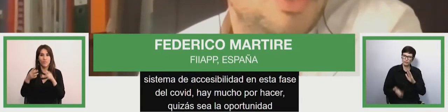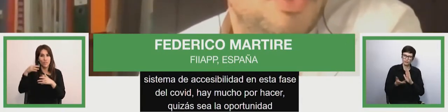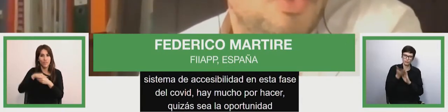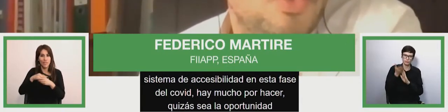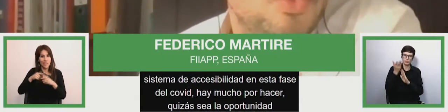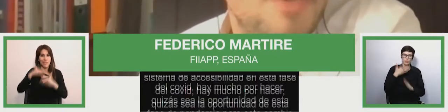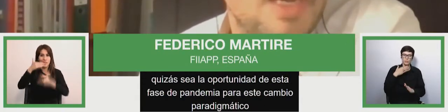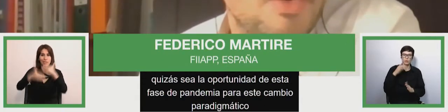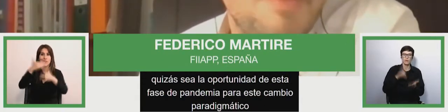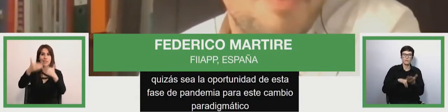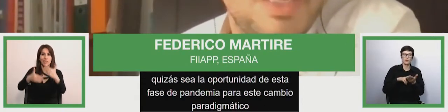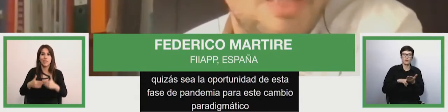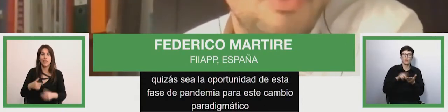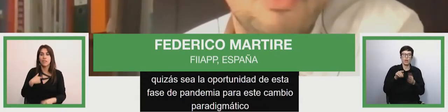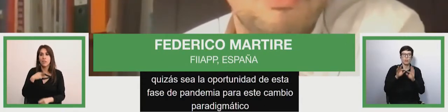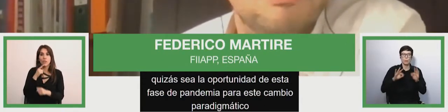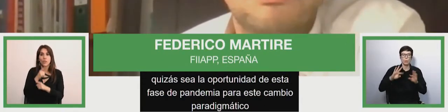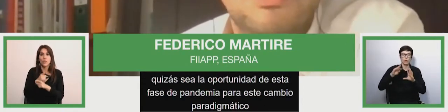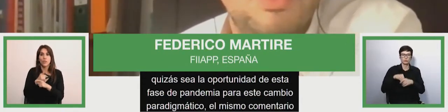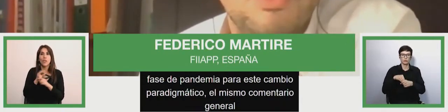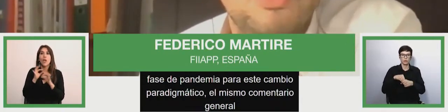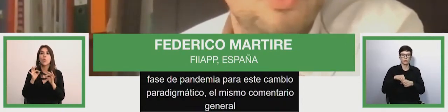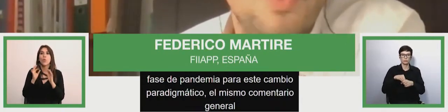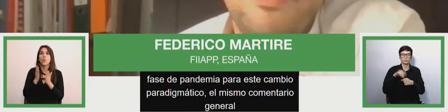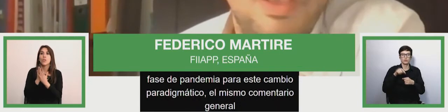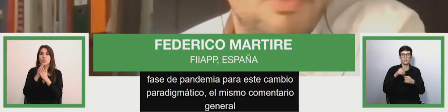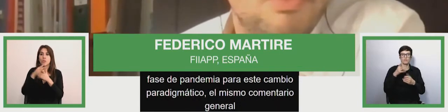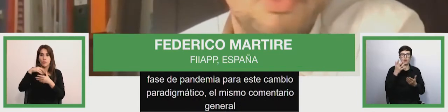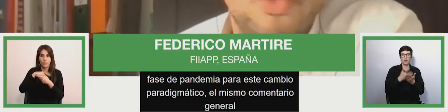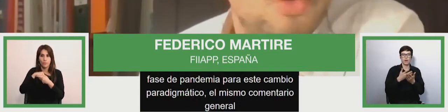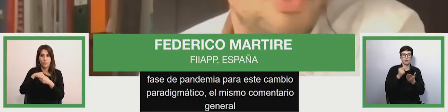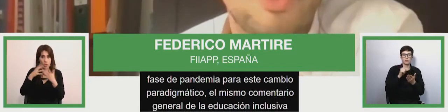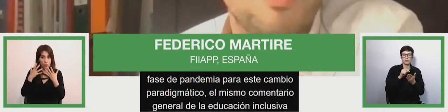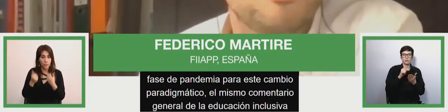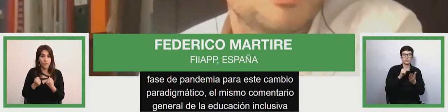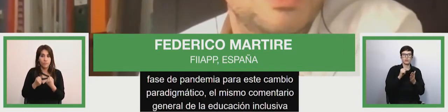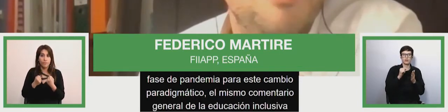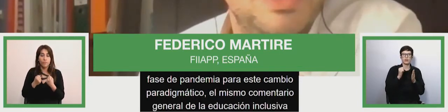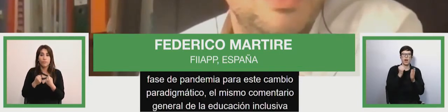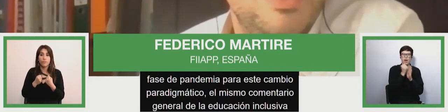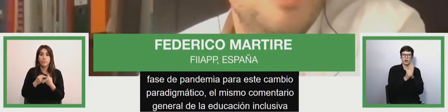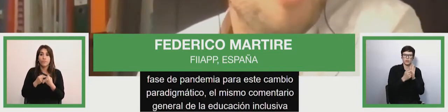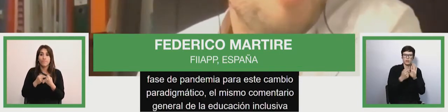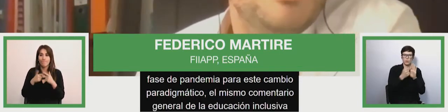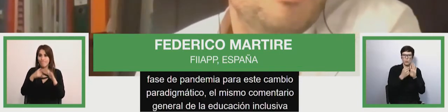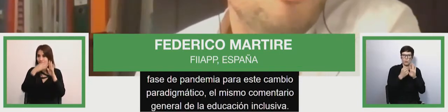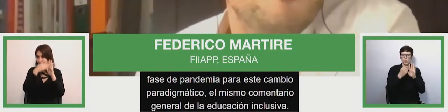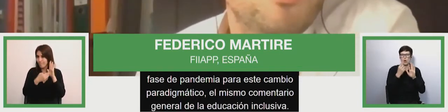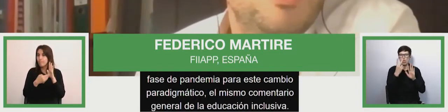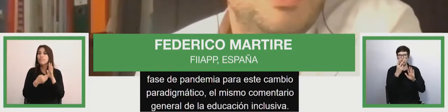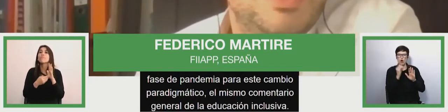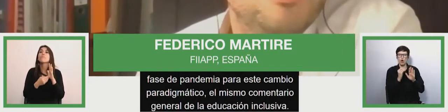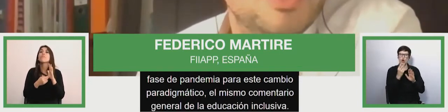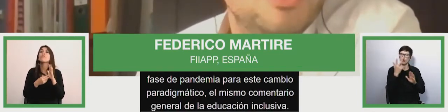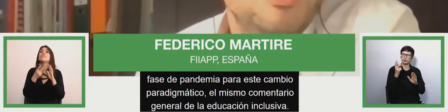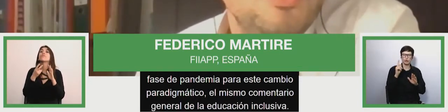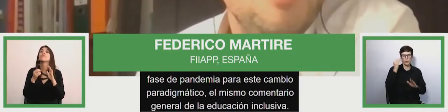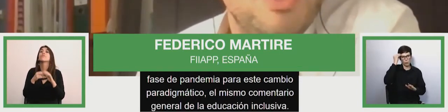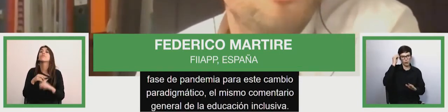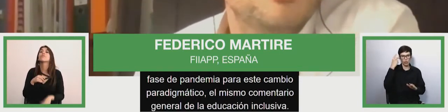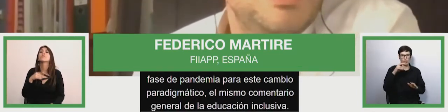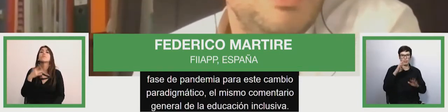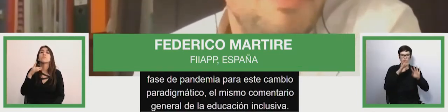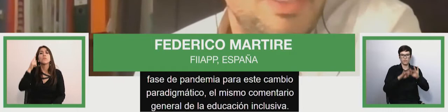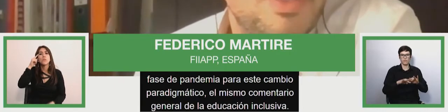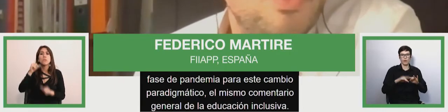an inclusive system here or 29 talks about how inclusive education